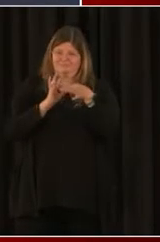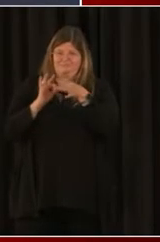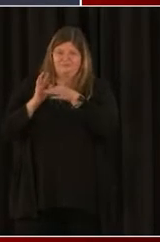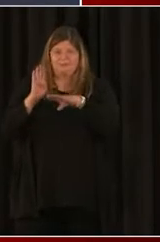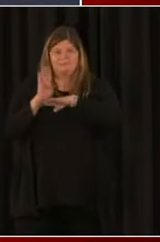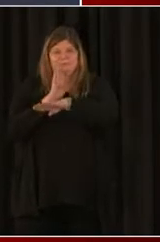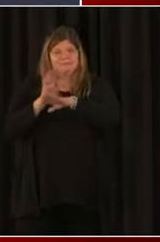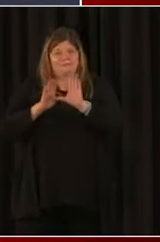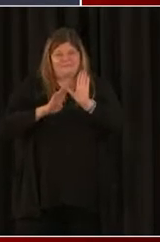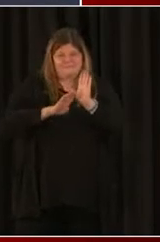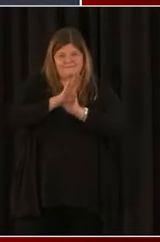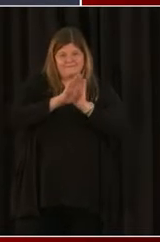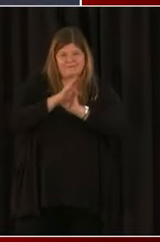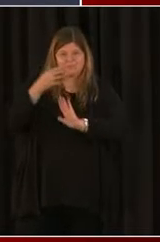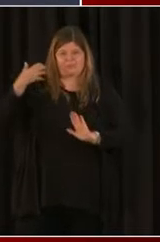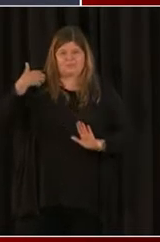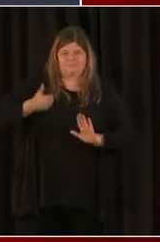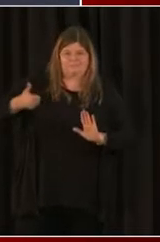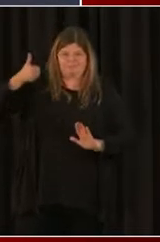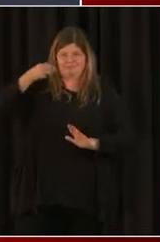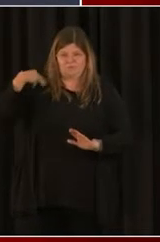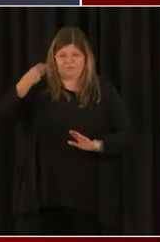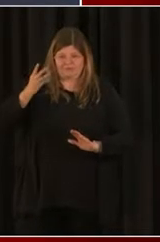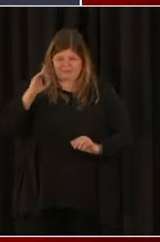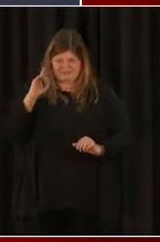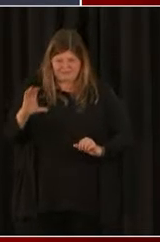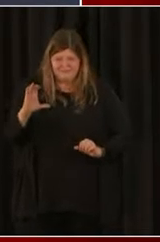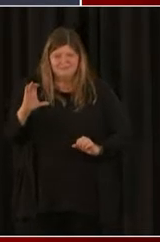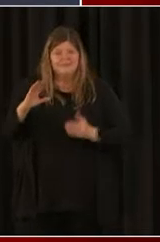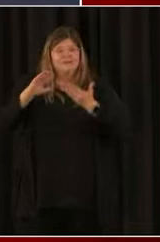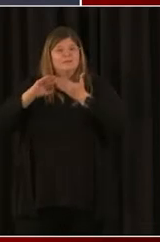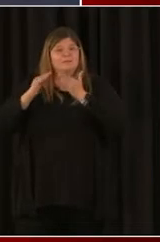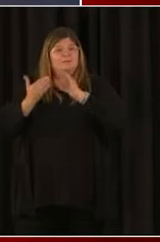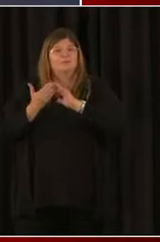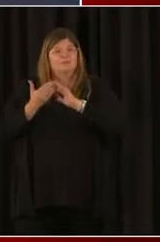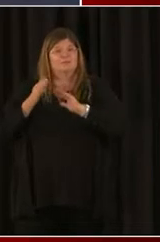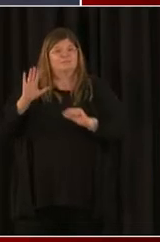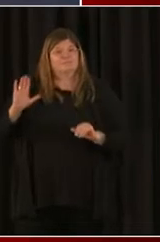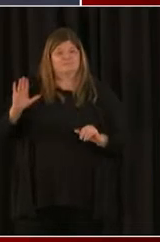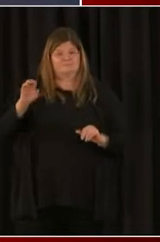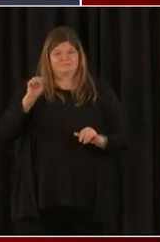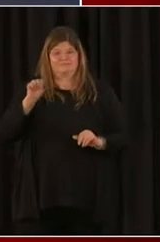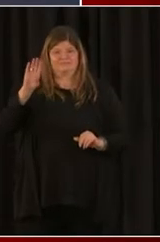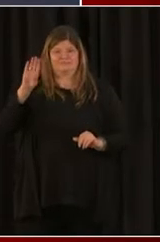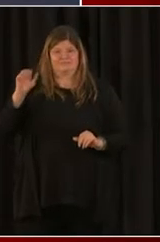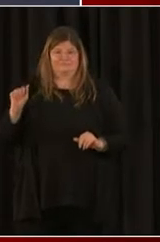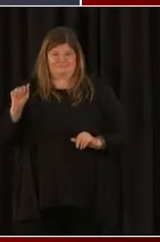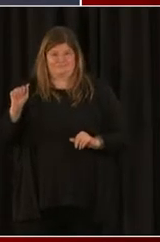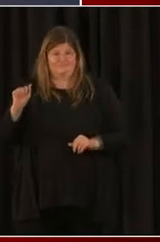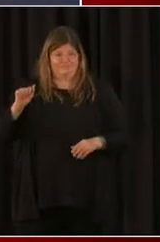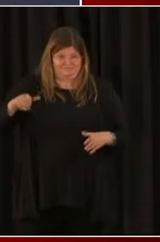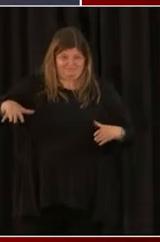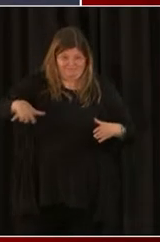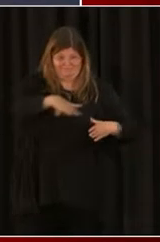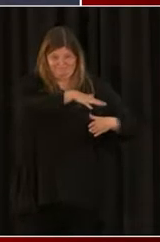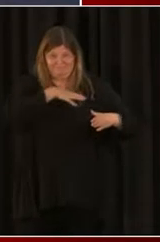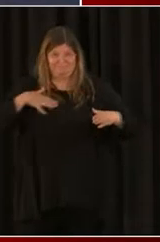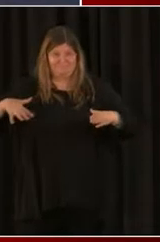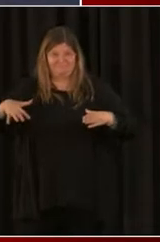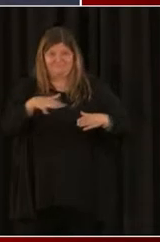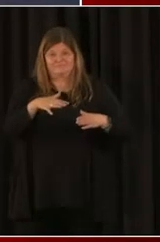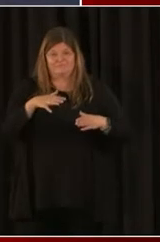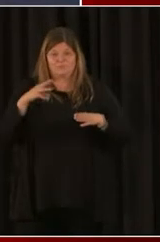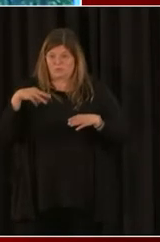Washington Metropolitan District Office at the SBA. Our territory is Washington, D.C., Northern Virginia,